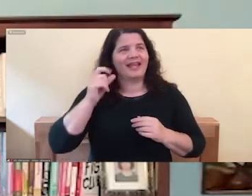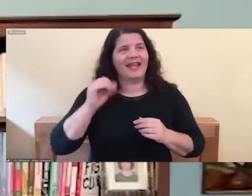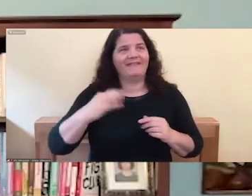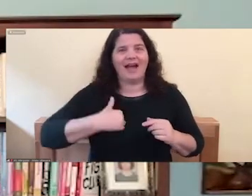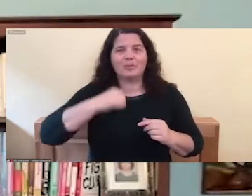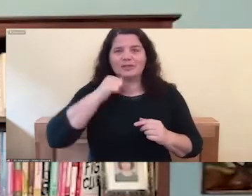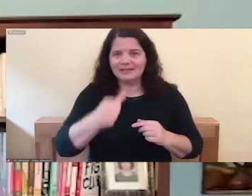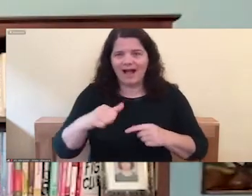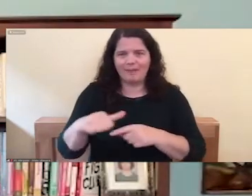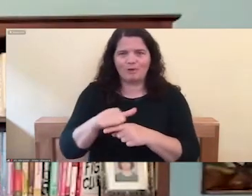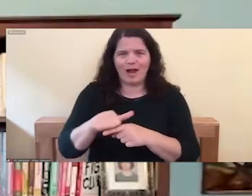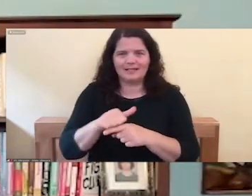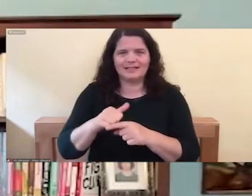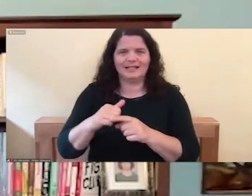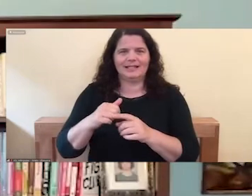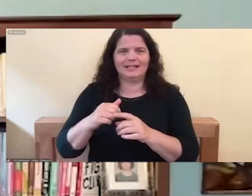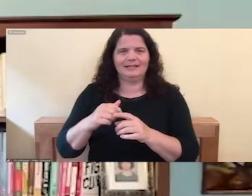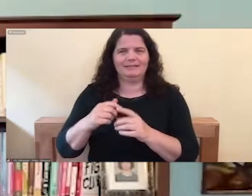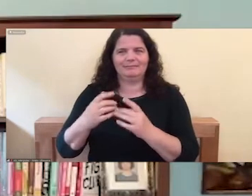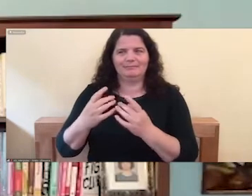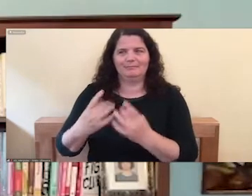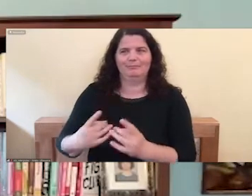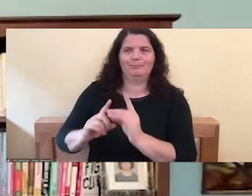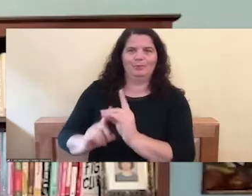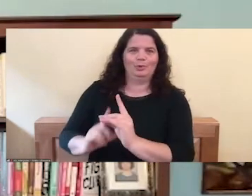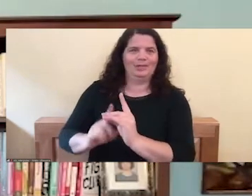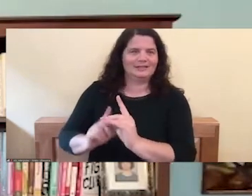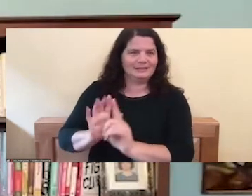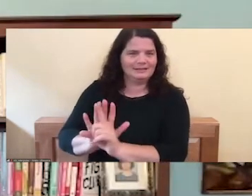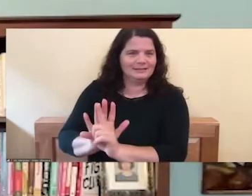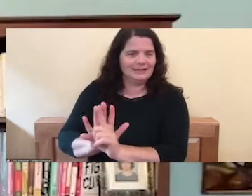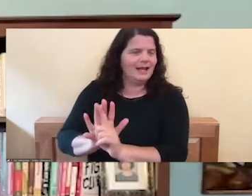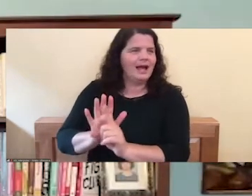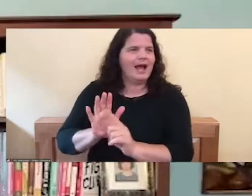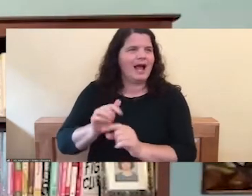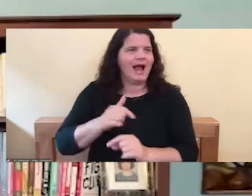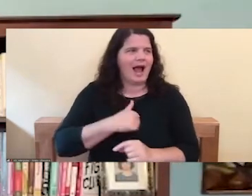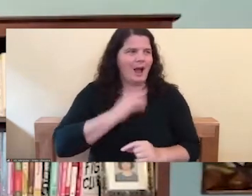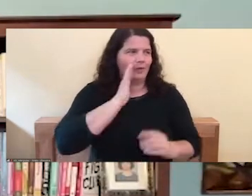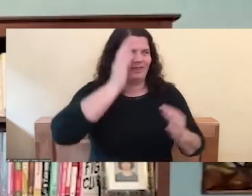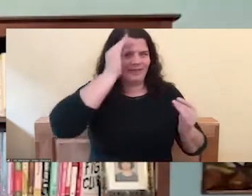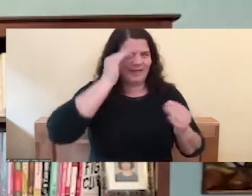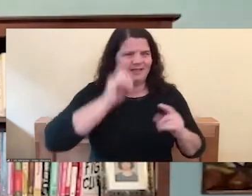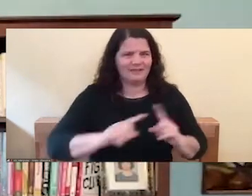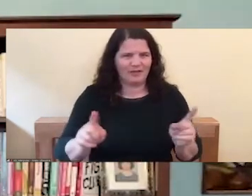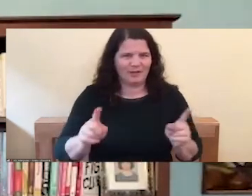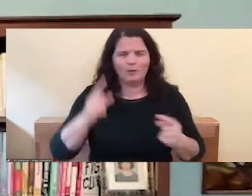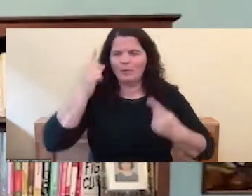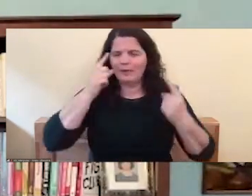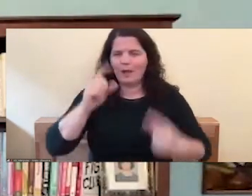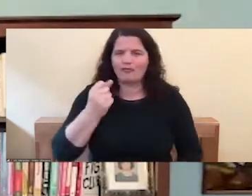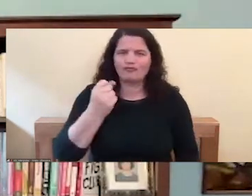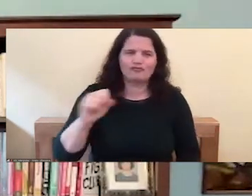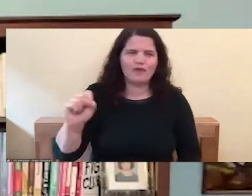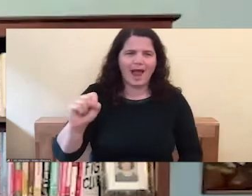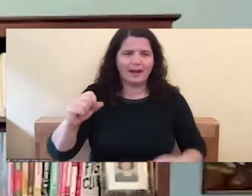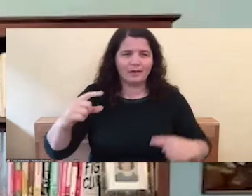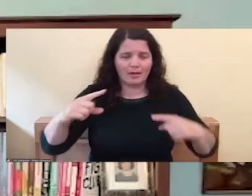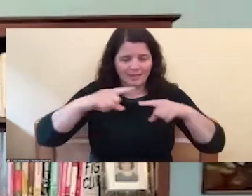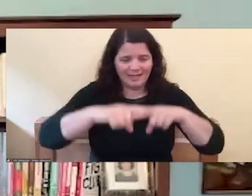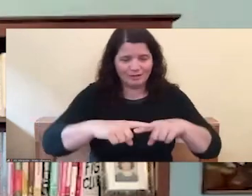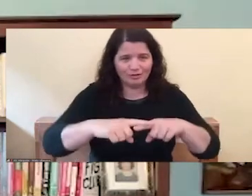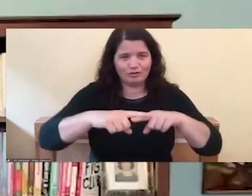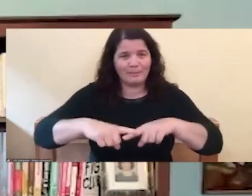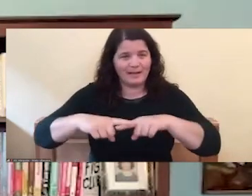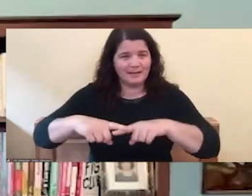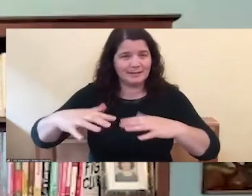different. Because if you really look at radical interbeing or radical interdependence, it doesn't make